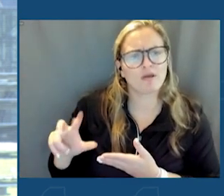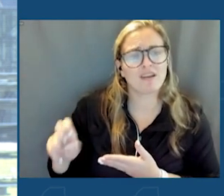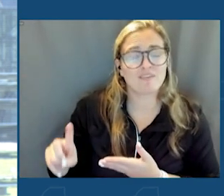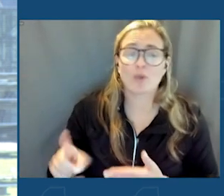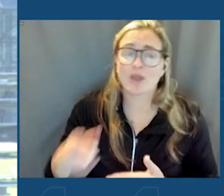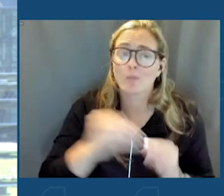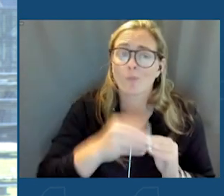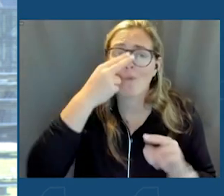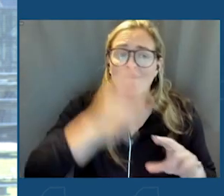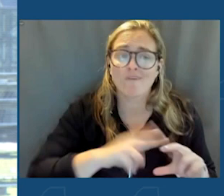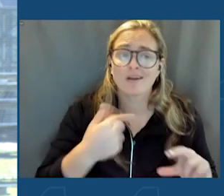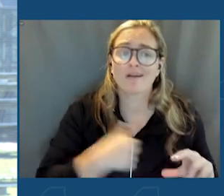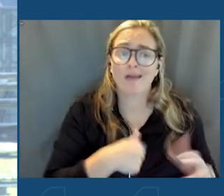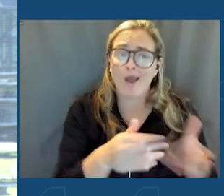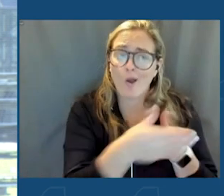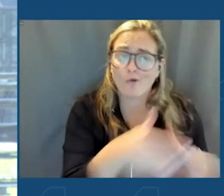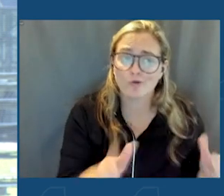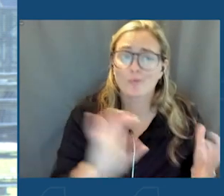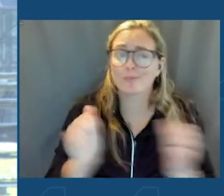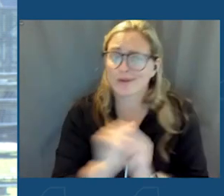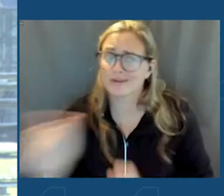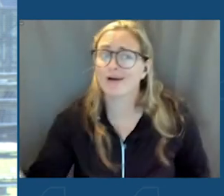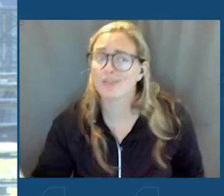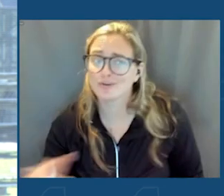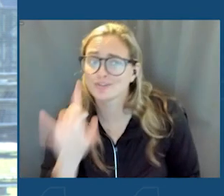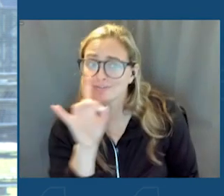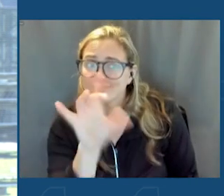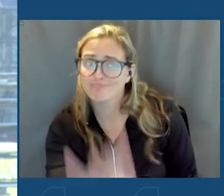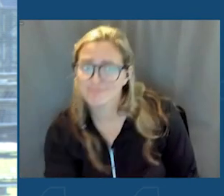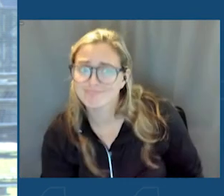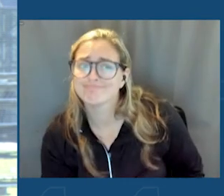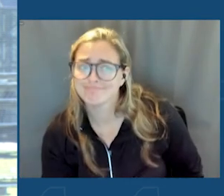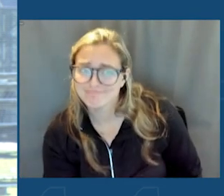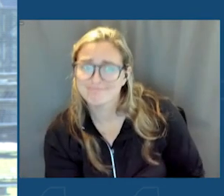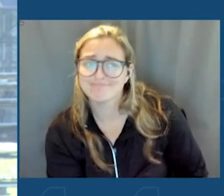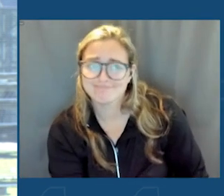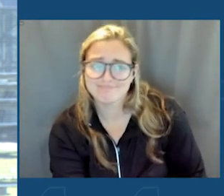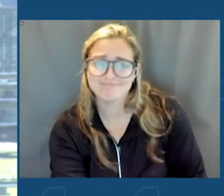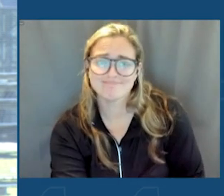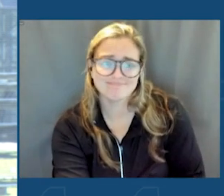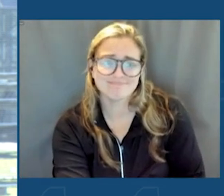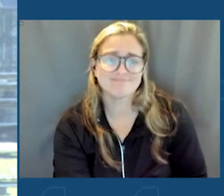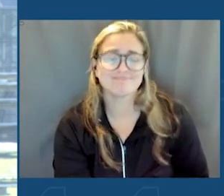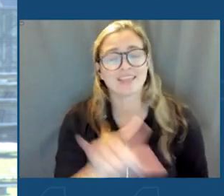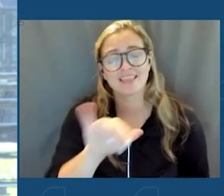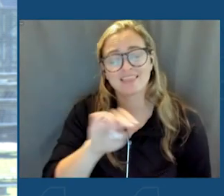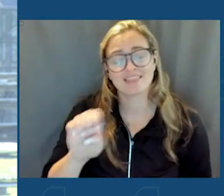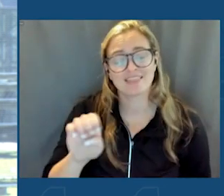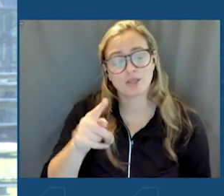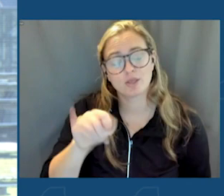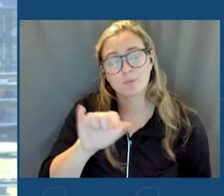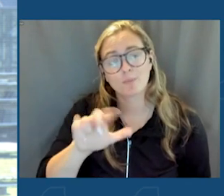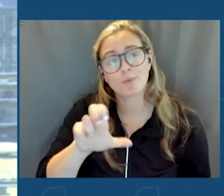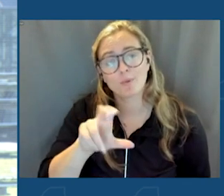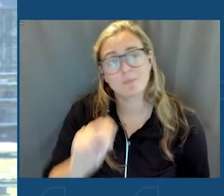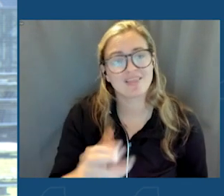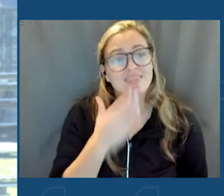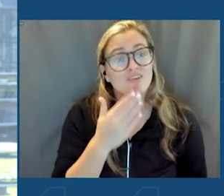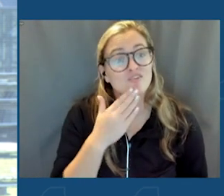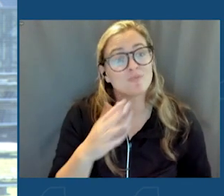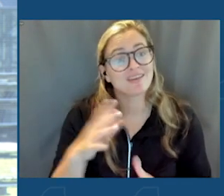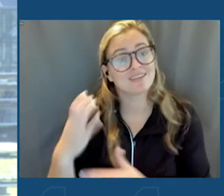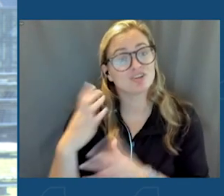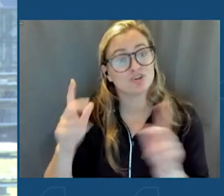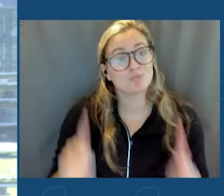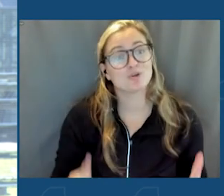they did in the others. Just an observation. A little bias here. Lee Perlman, thank you for being the chair of the Convention Center Operating Corporation.